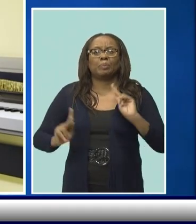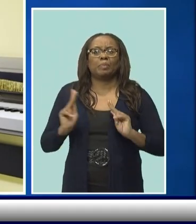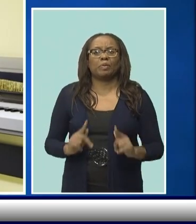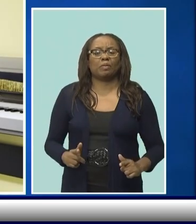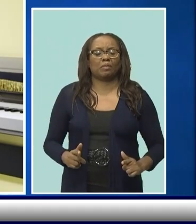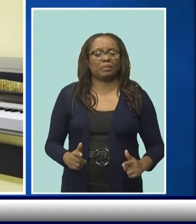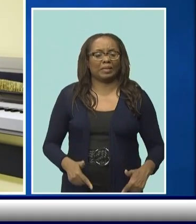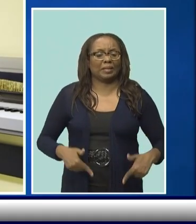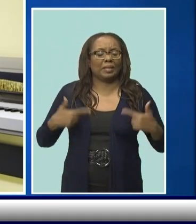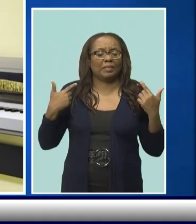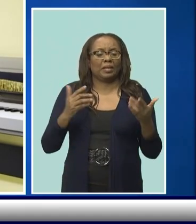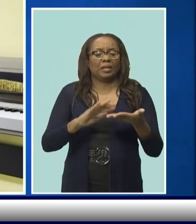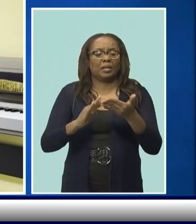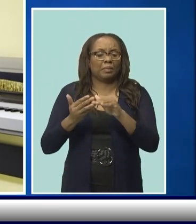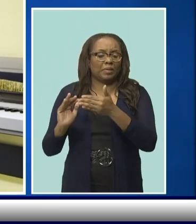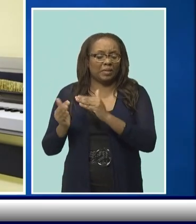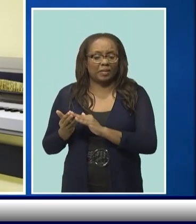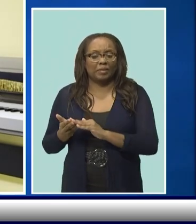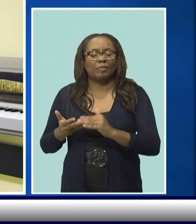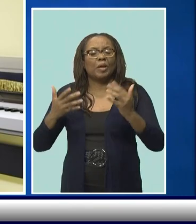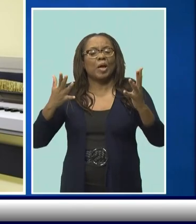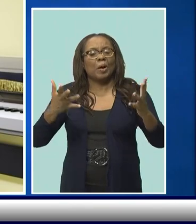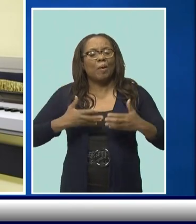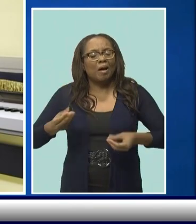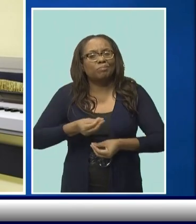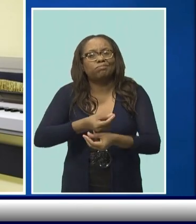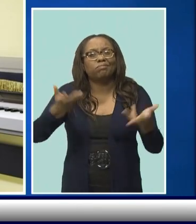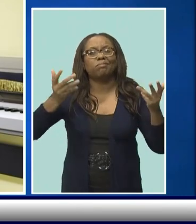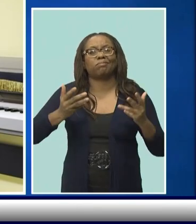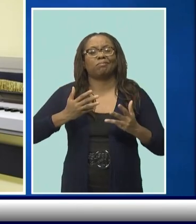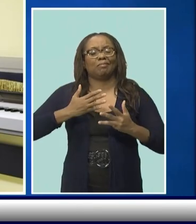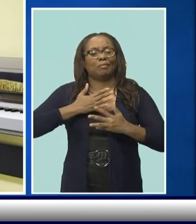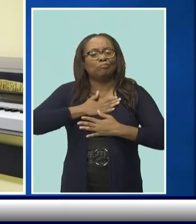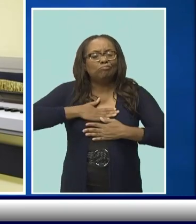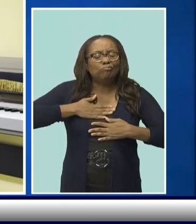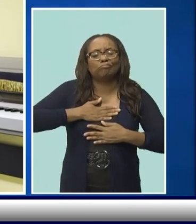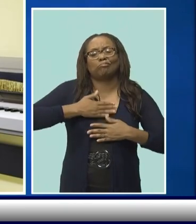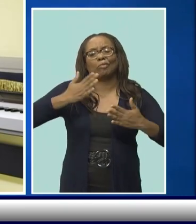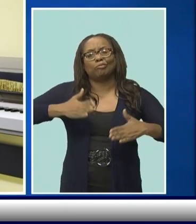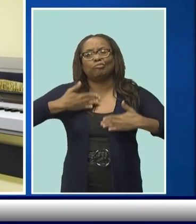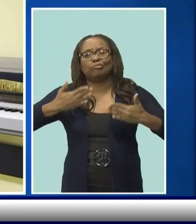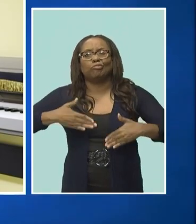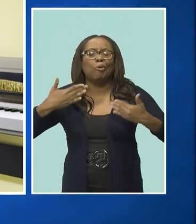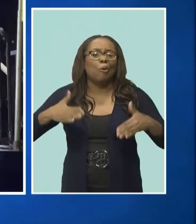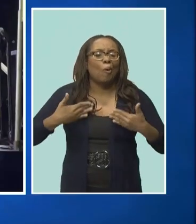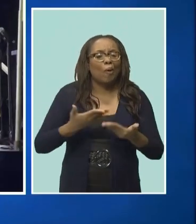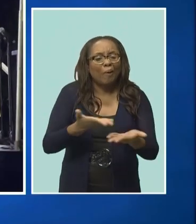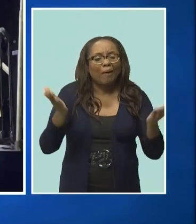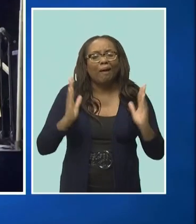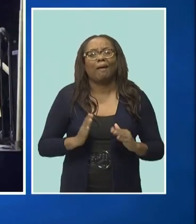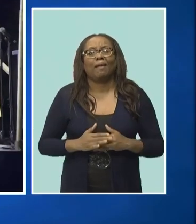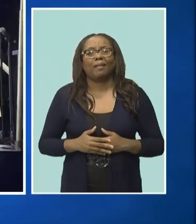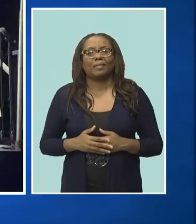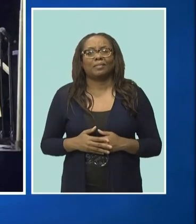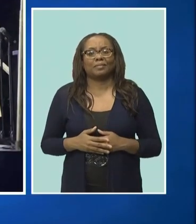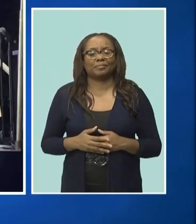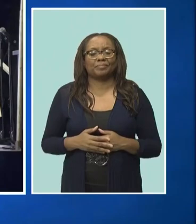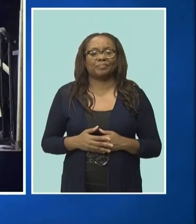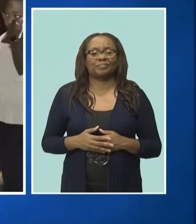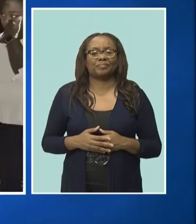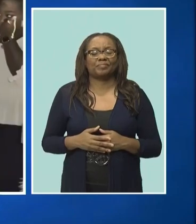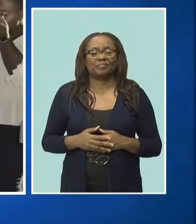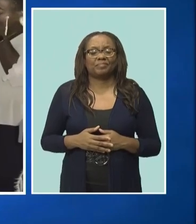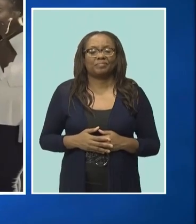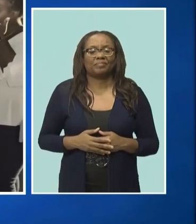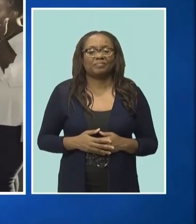other artists to bring joy and comfort to the folks in the community. The move has